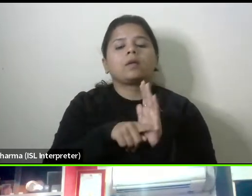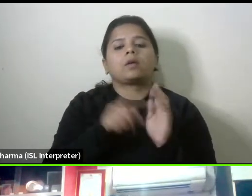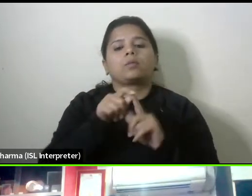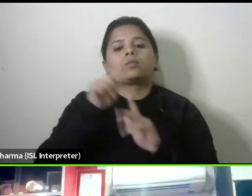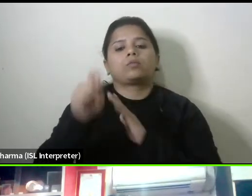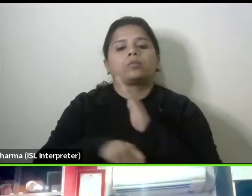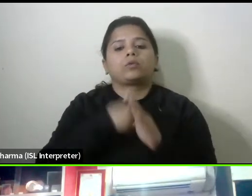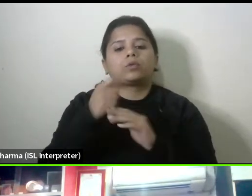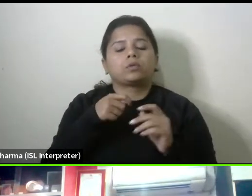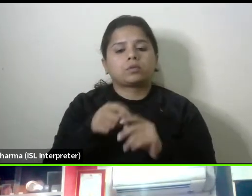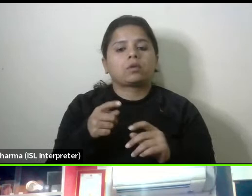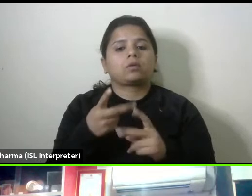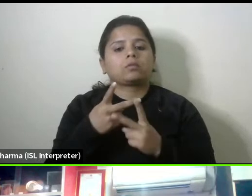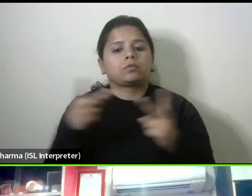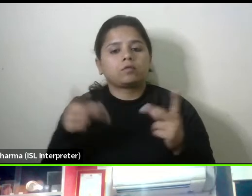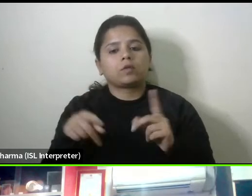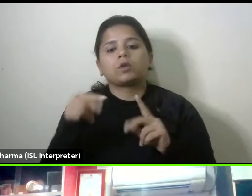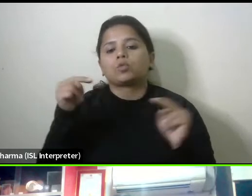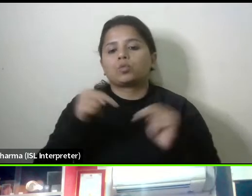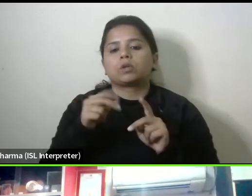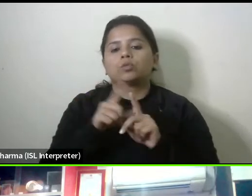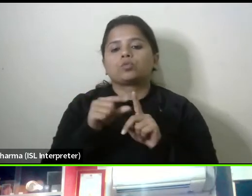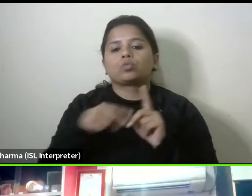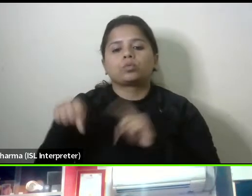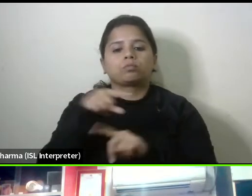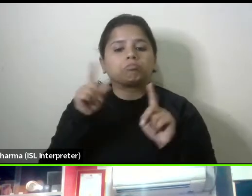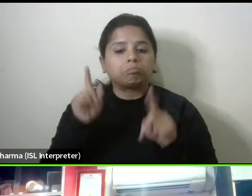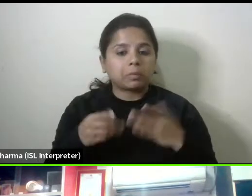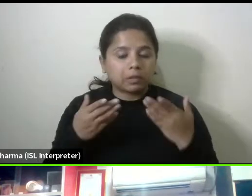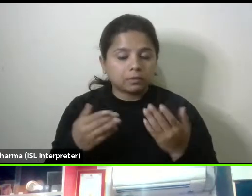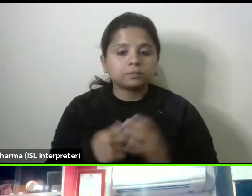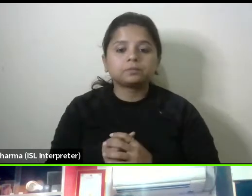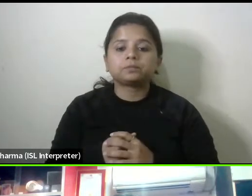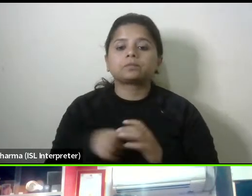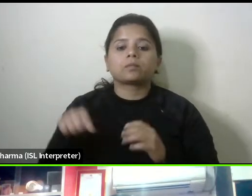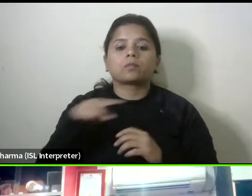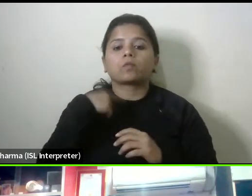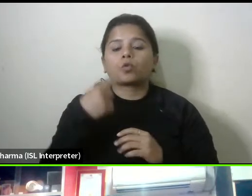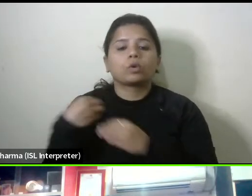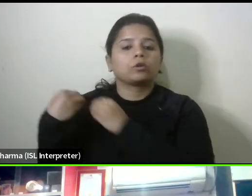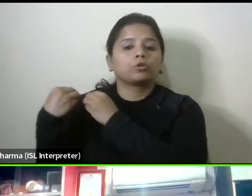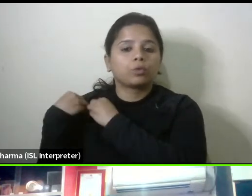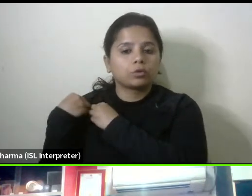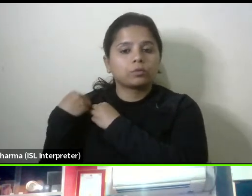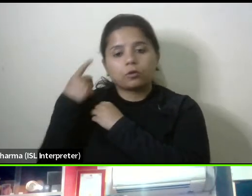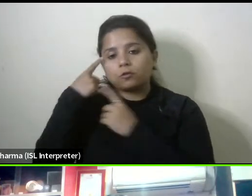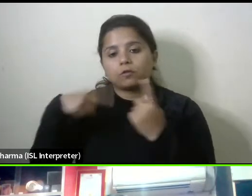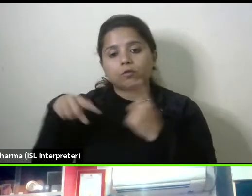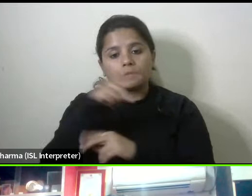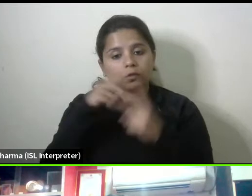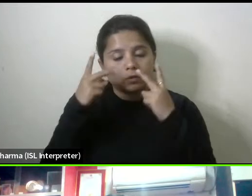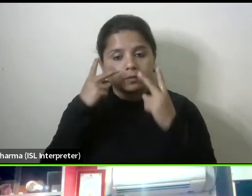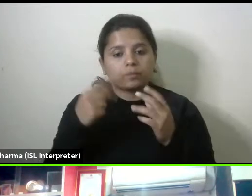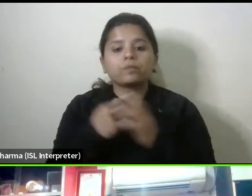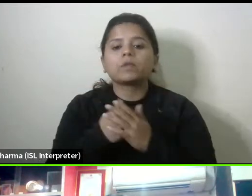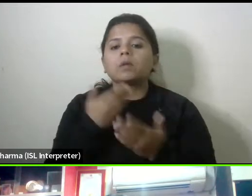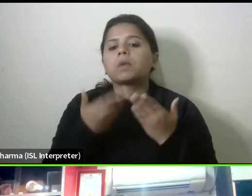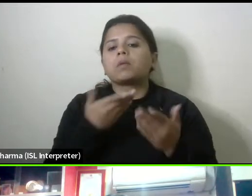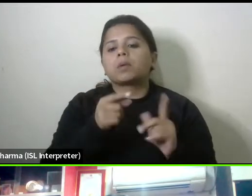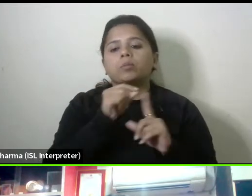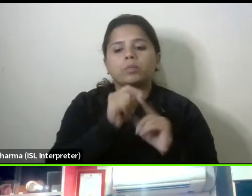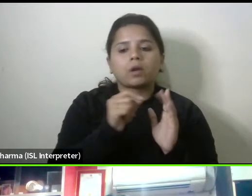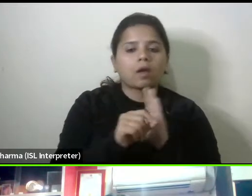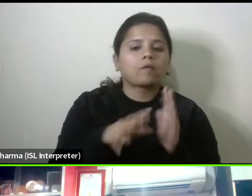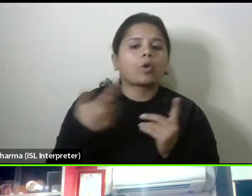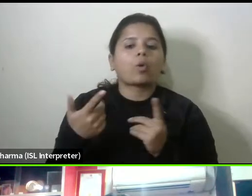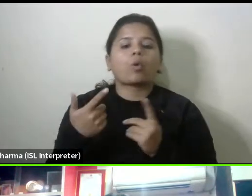that needs to be done uh who uh you know who is responsible for it uh be it private or public